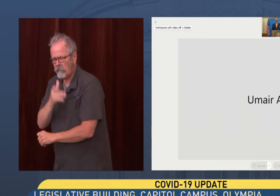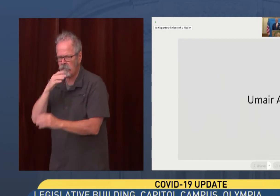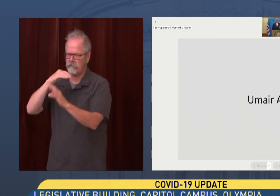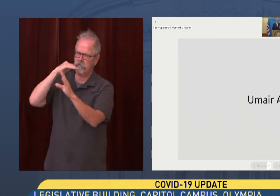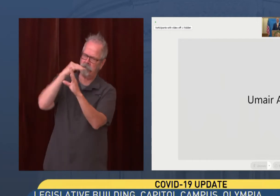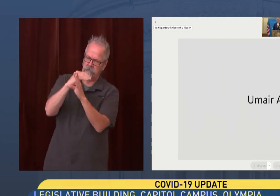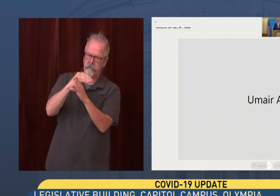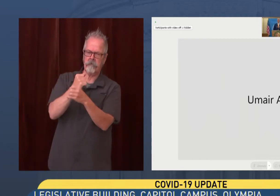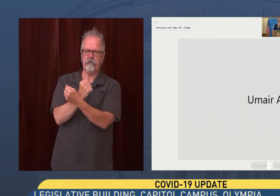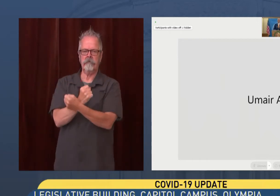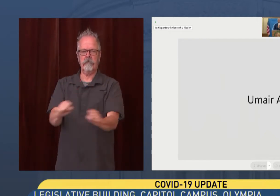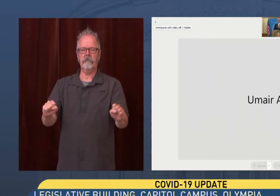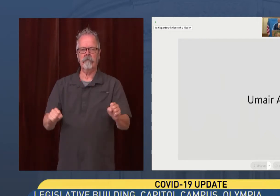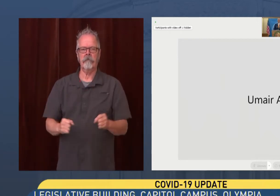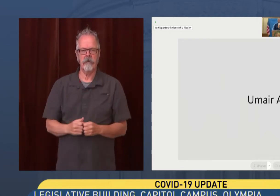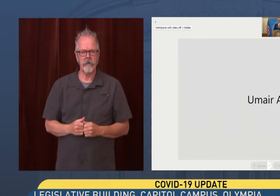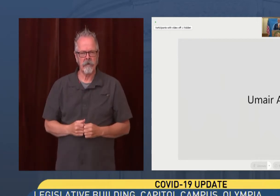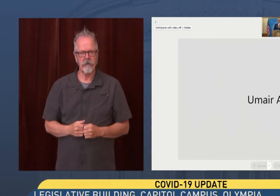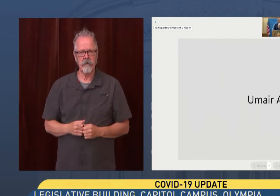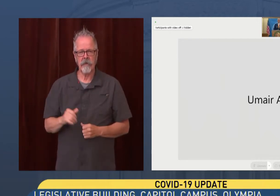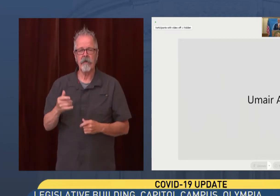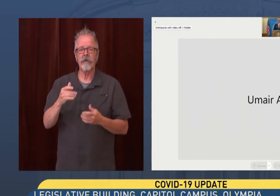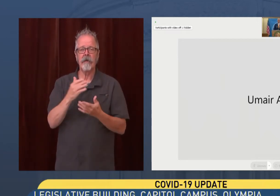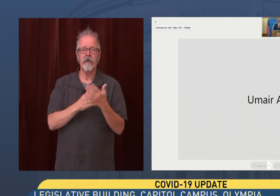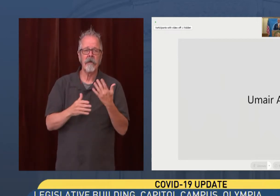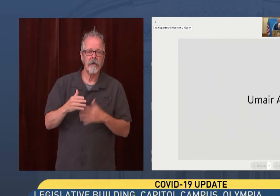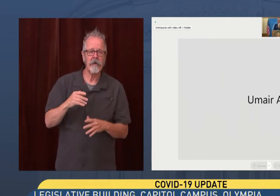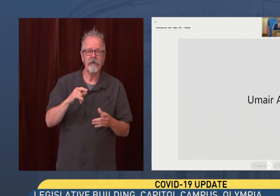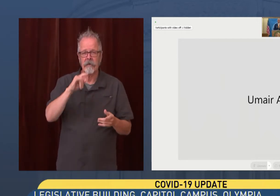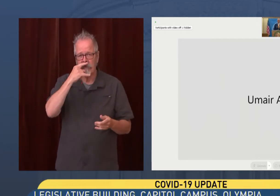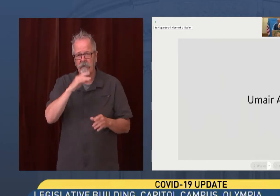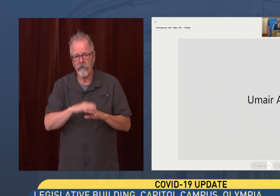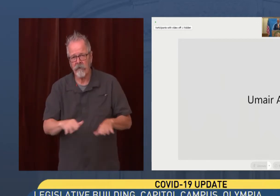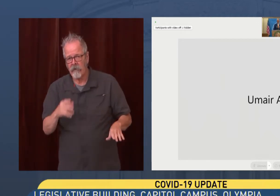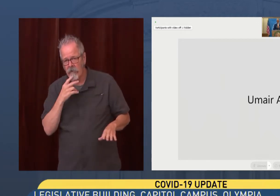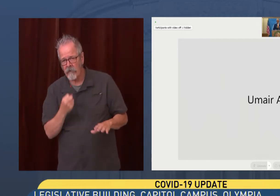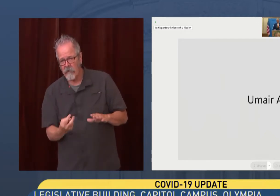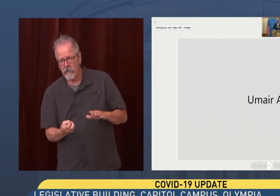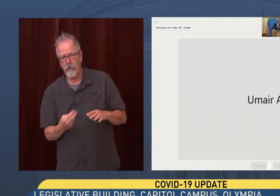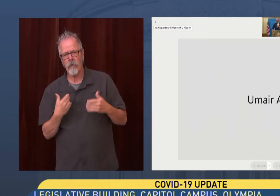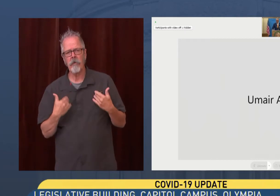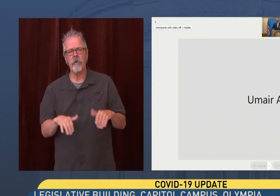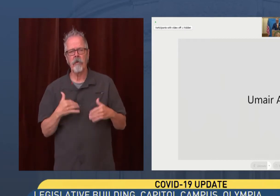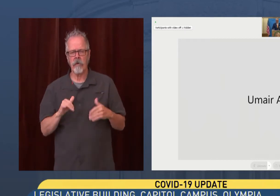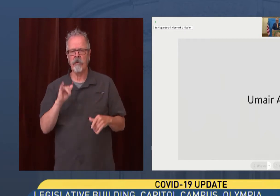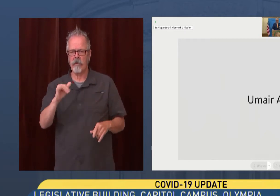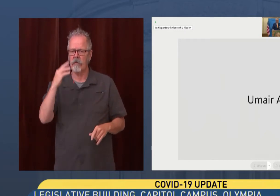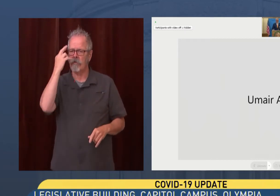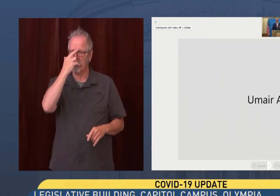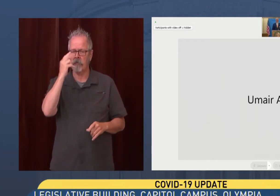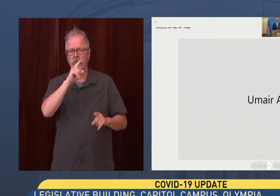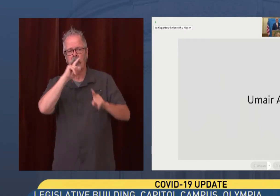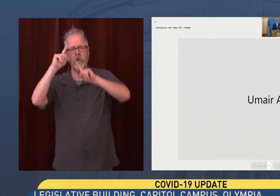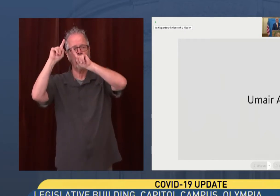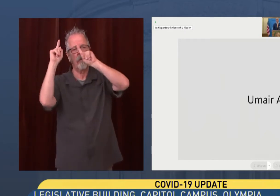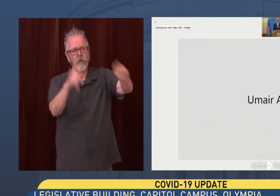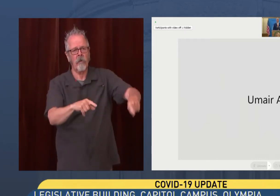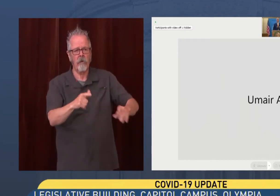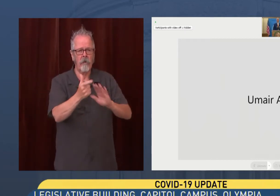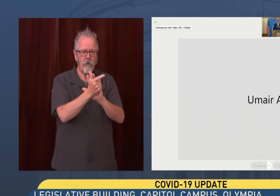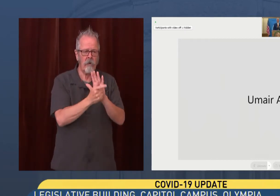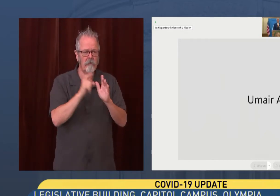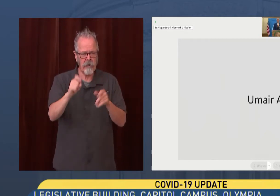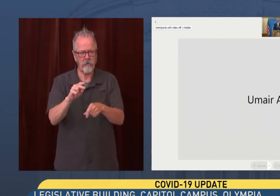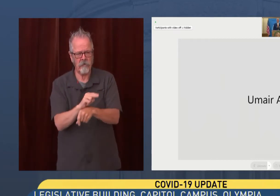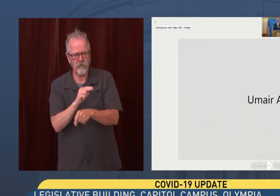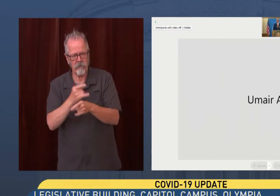that's why when the governor mentioned the school guidance and the change in the school guidance, at least the maintenance of the school guidance is